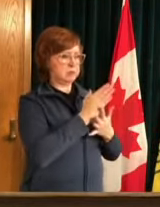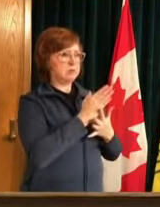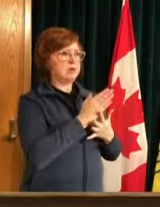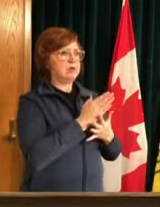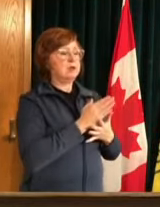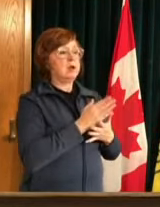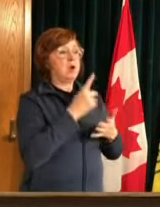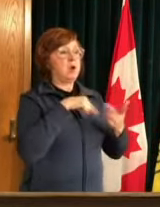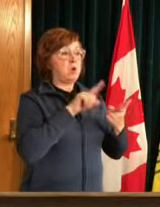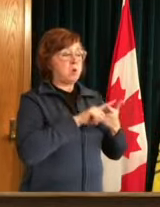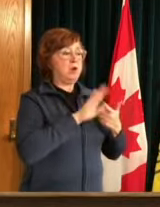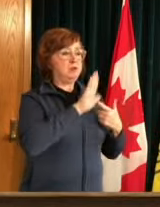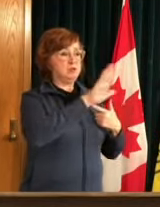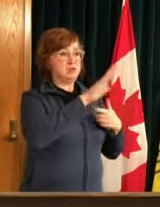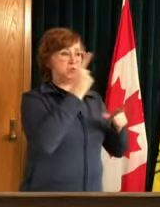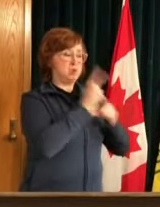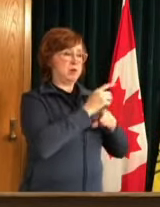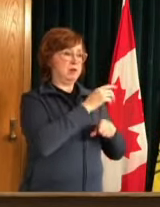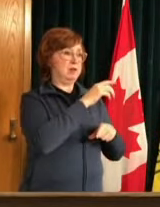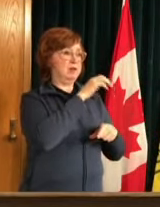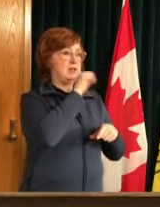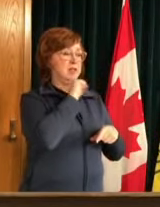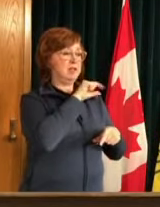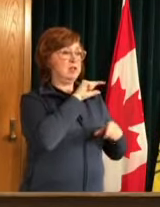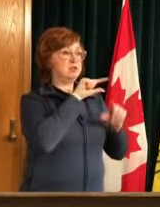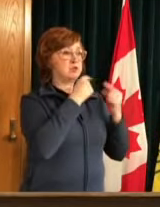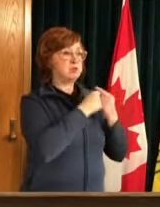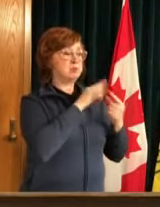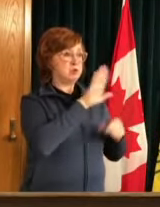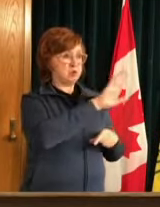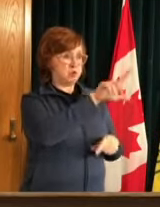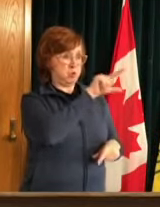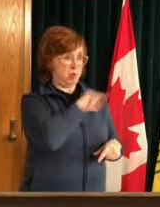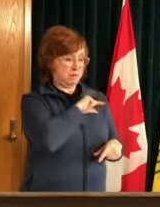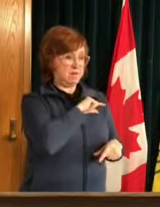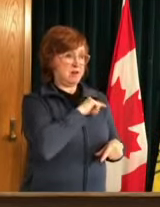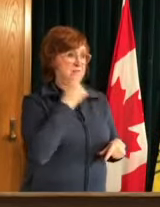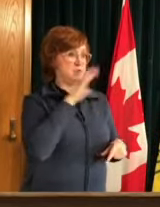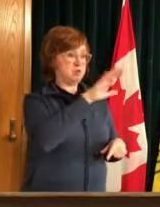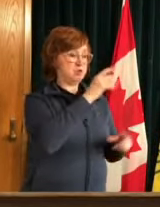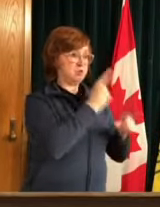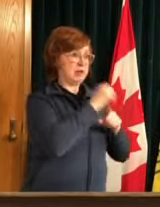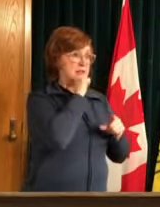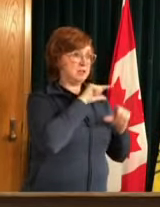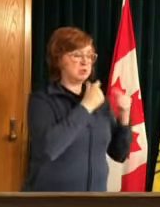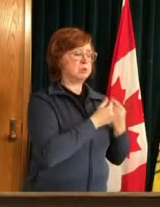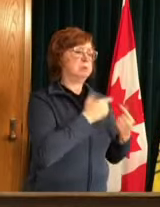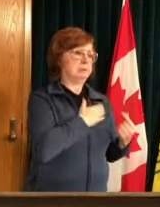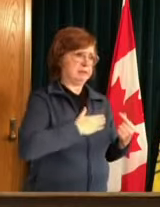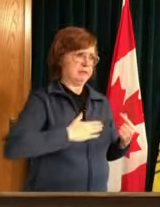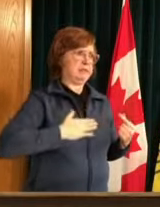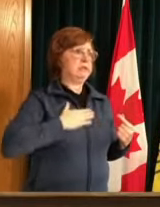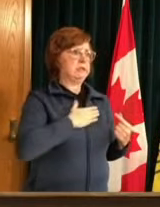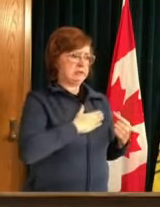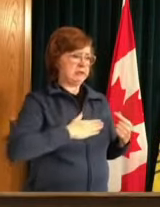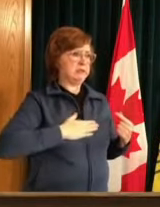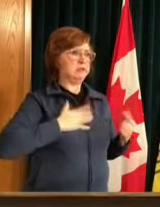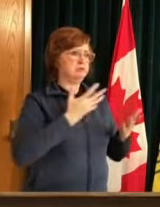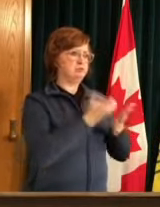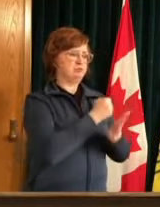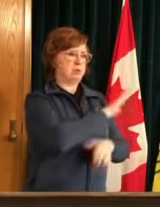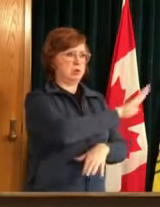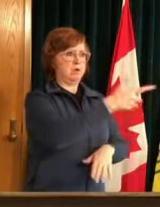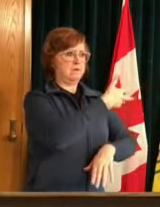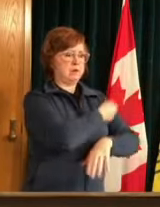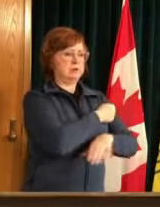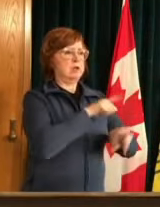age or whether you're one of these priority groups uh to make an appointment and and receive your vaccine as quickly uh as you are as you are able